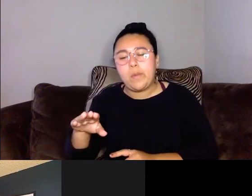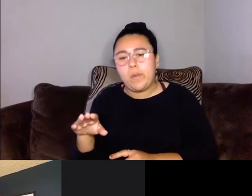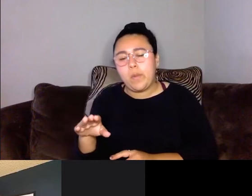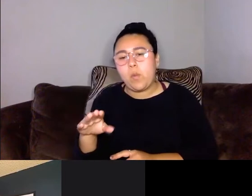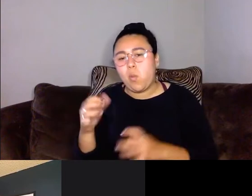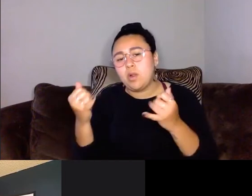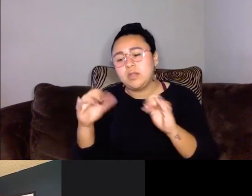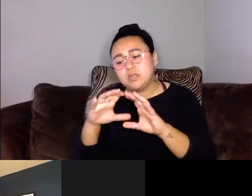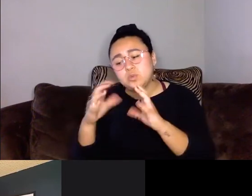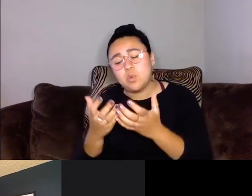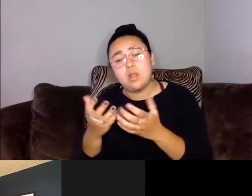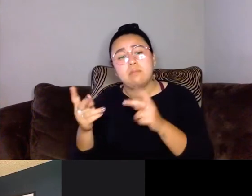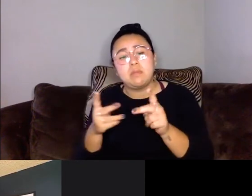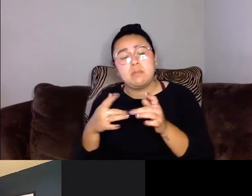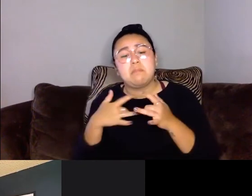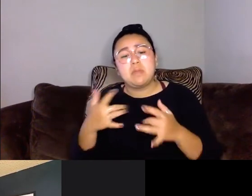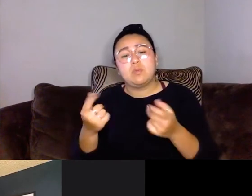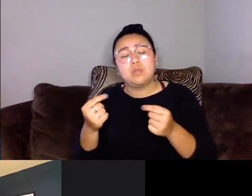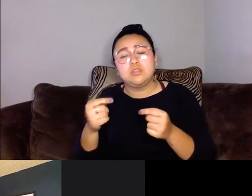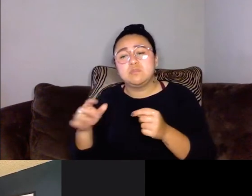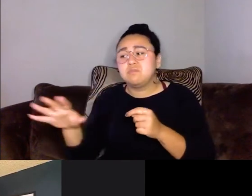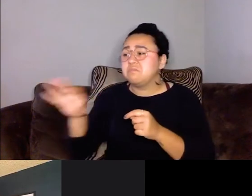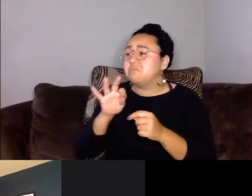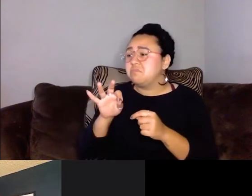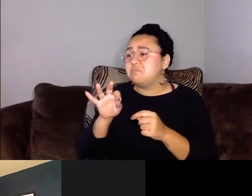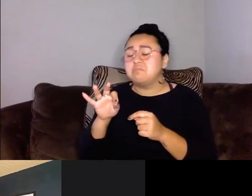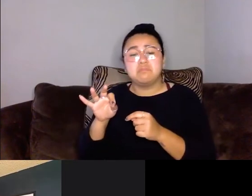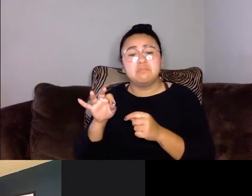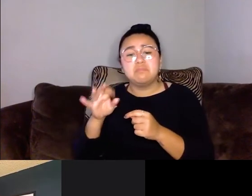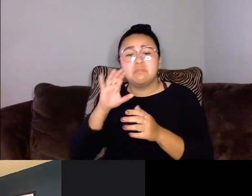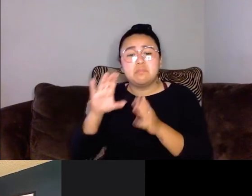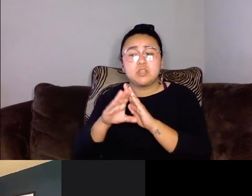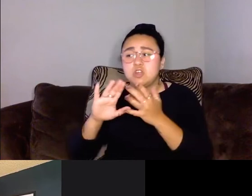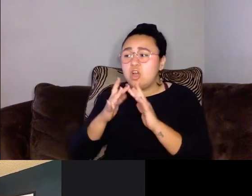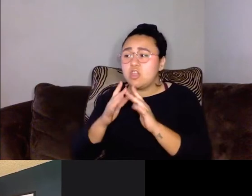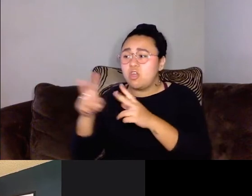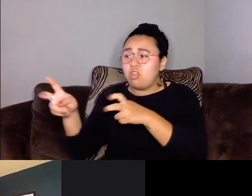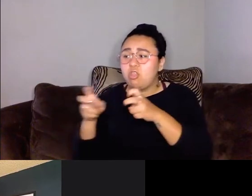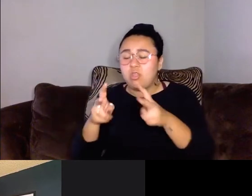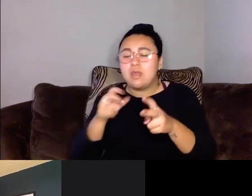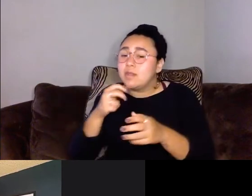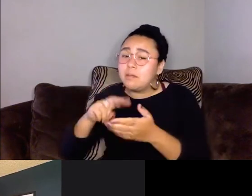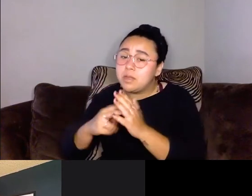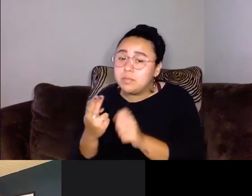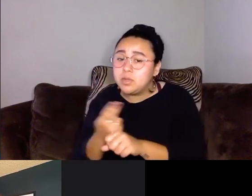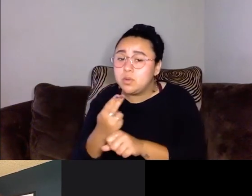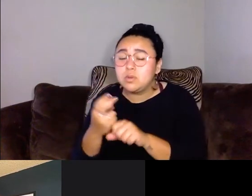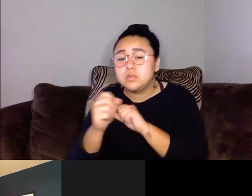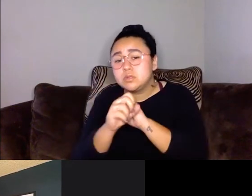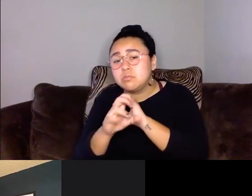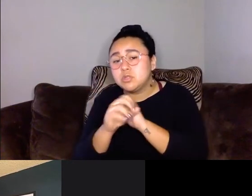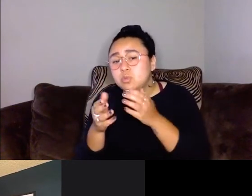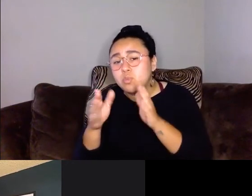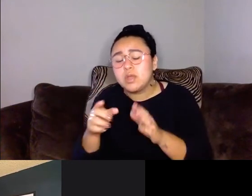in today's world, people often just grab images from the internet that are not meant to be used in commercial ways,